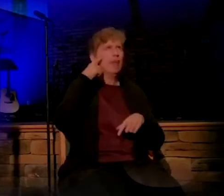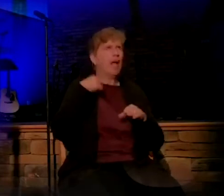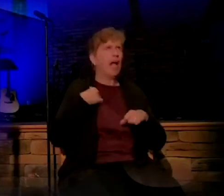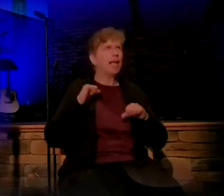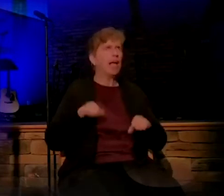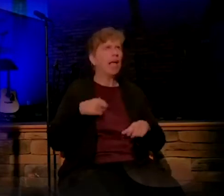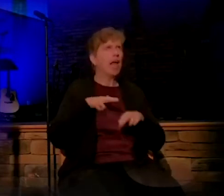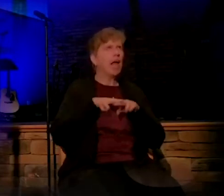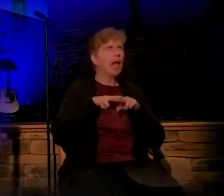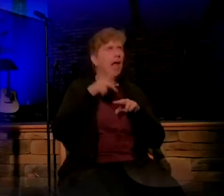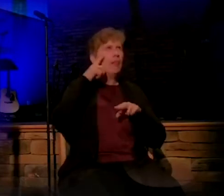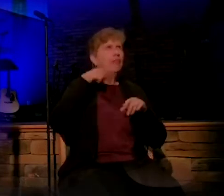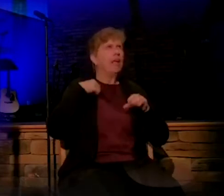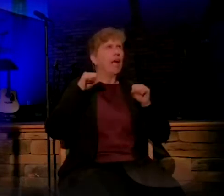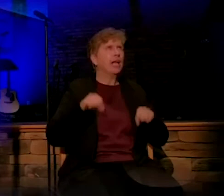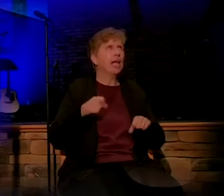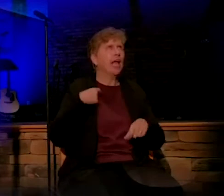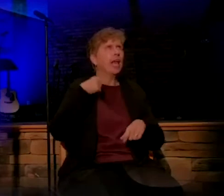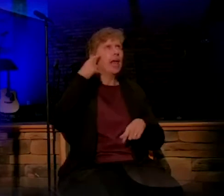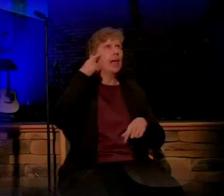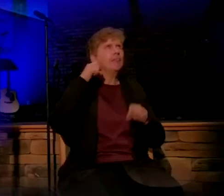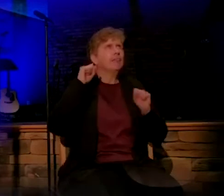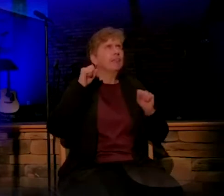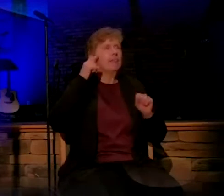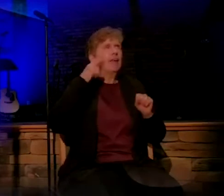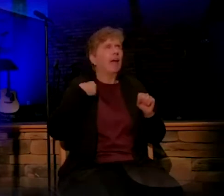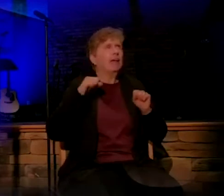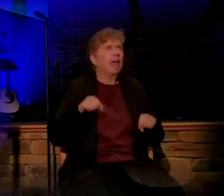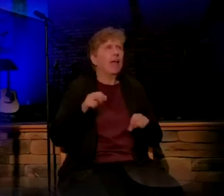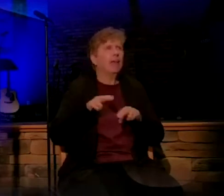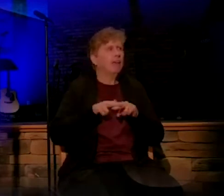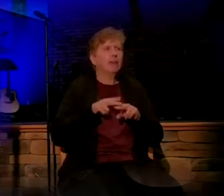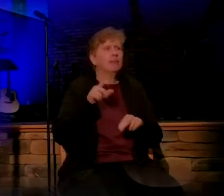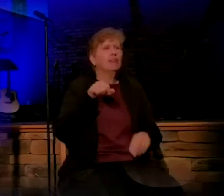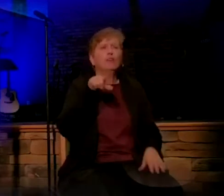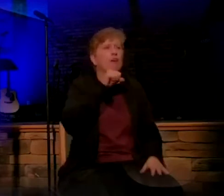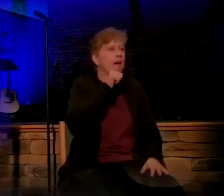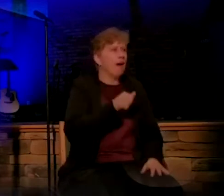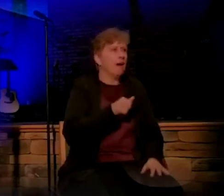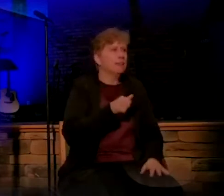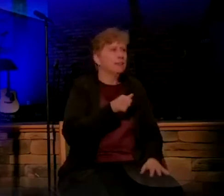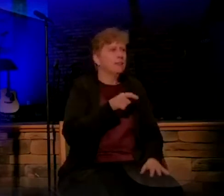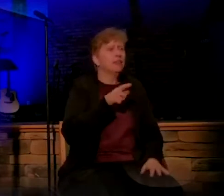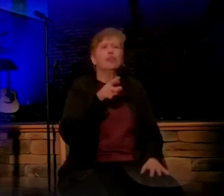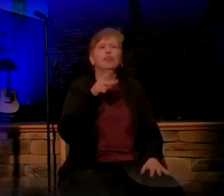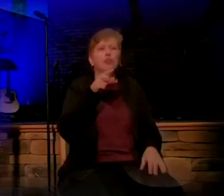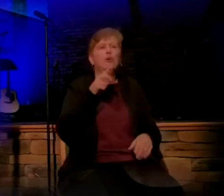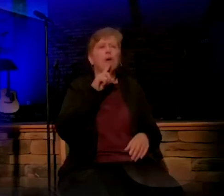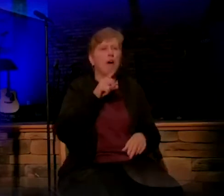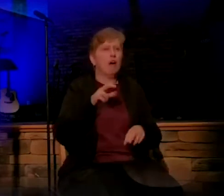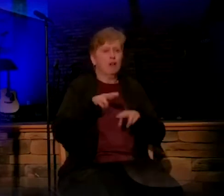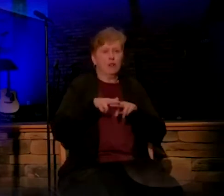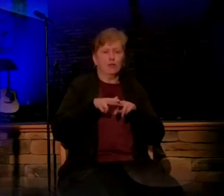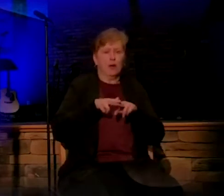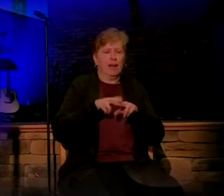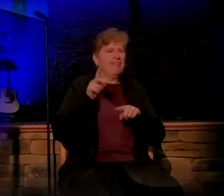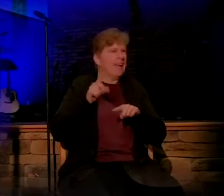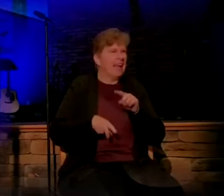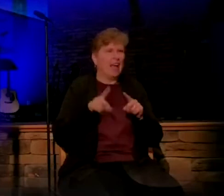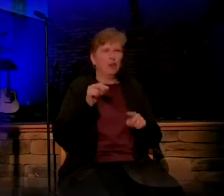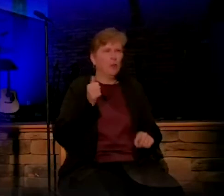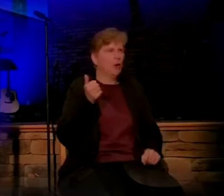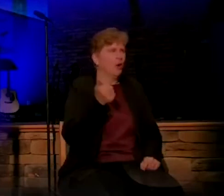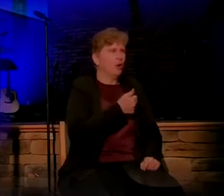But rather you have come to a point where you acknowledge that you are the little engine that can't do it on your own. That's what it means